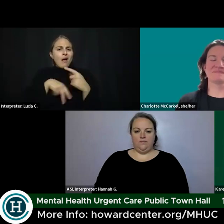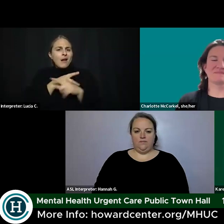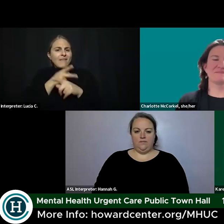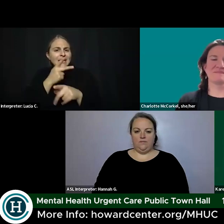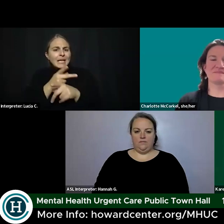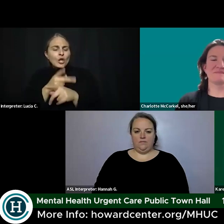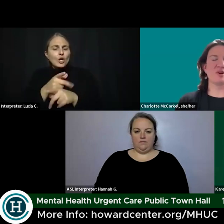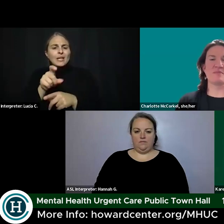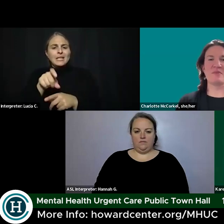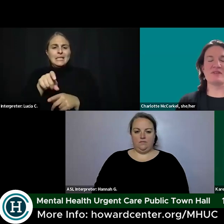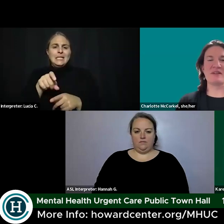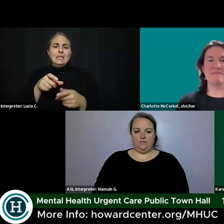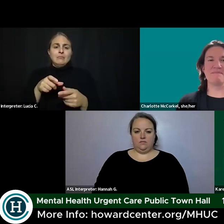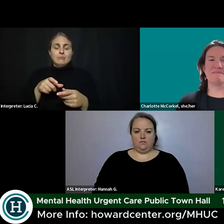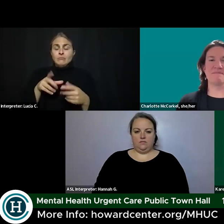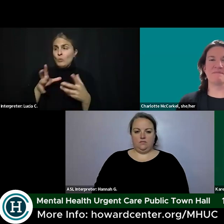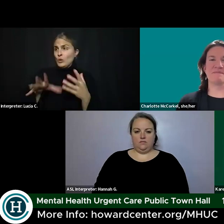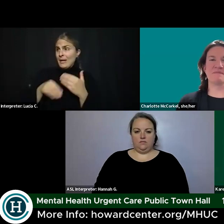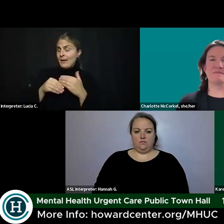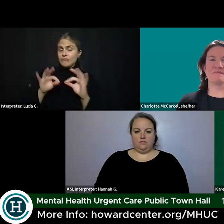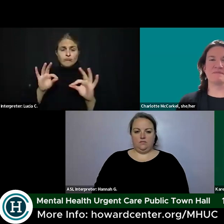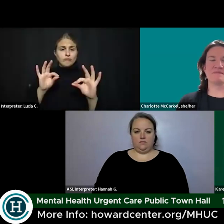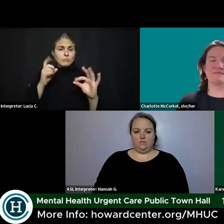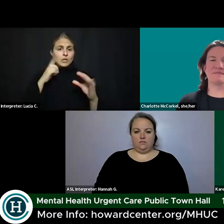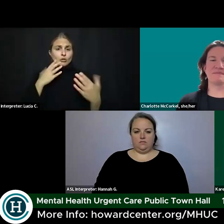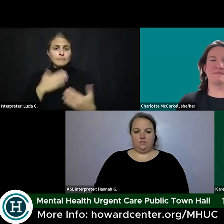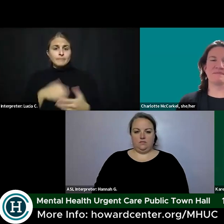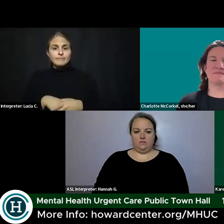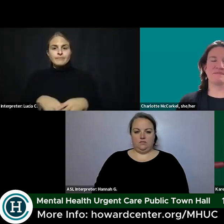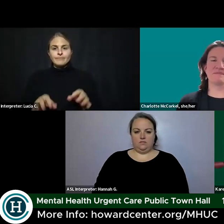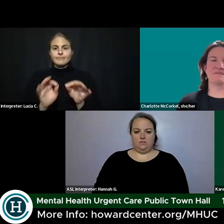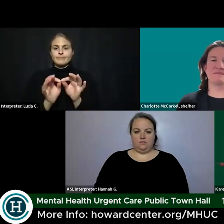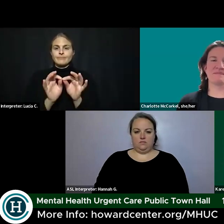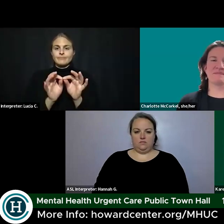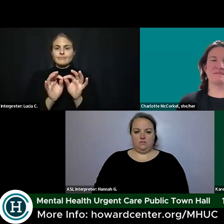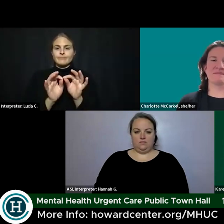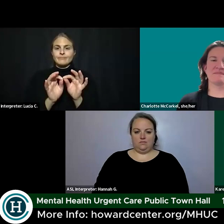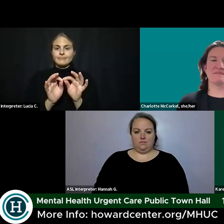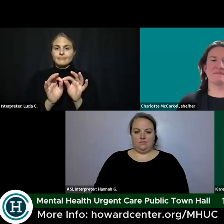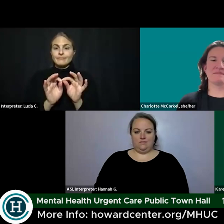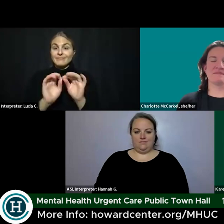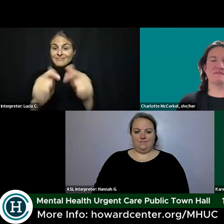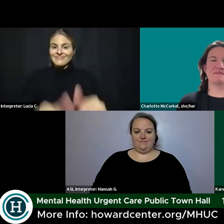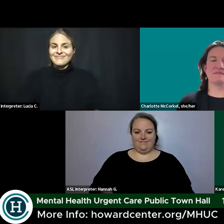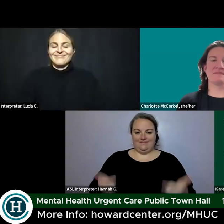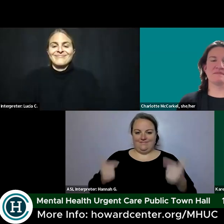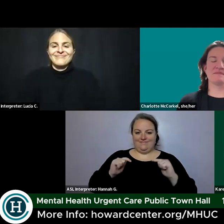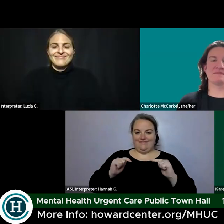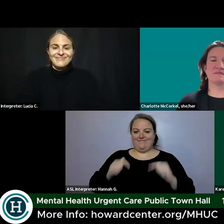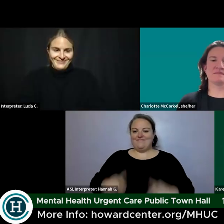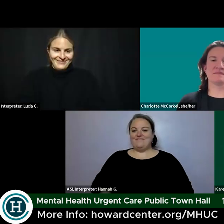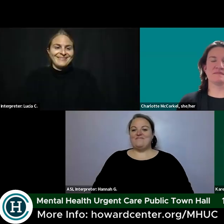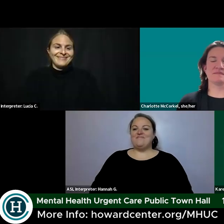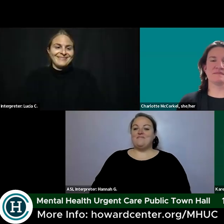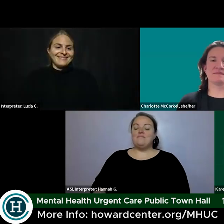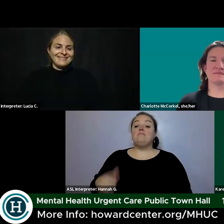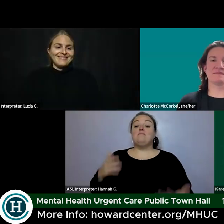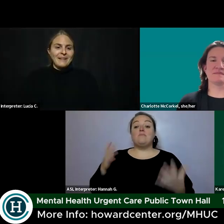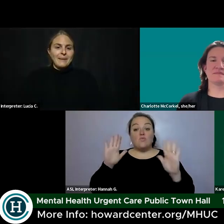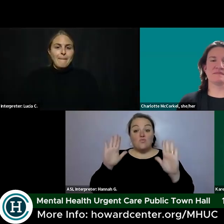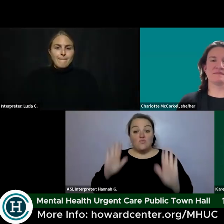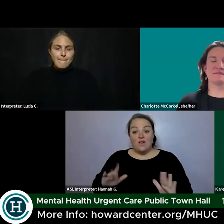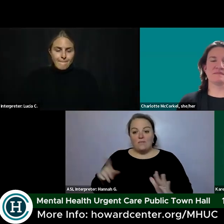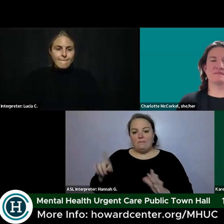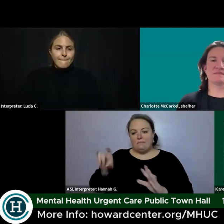would you add anything no well said okay thank you um so this next questioner